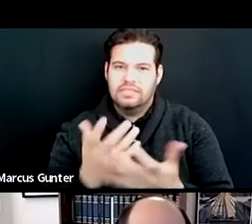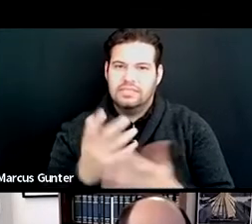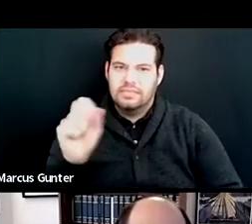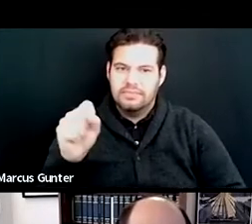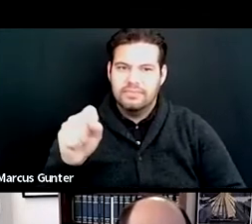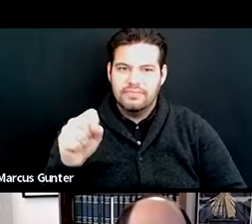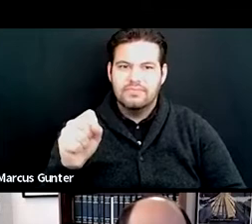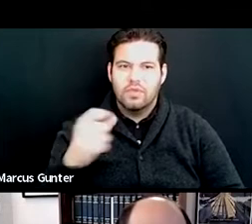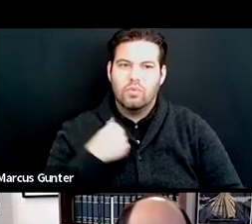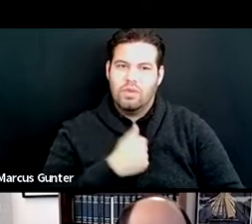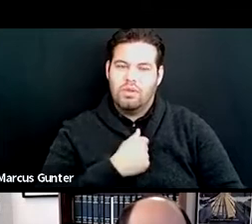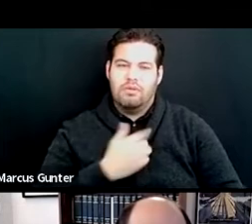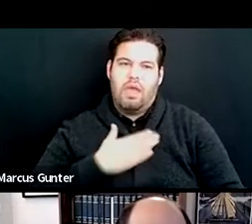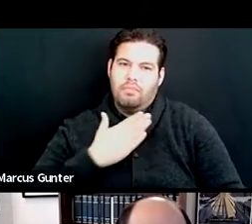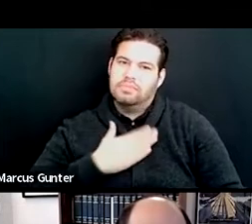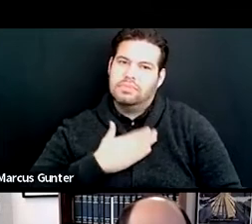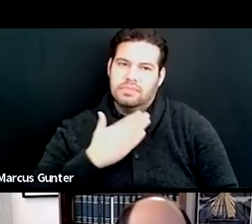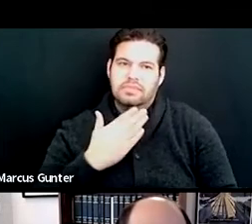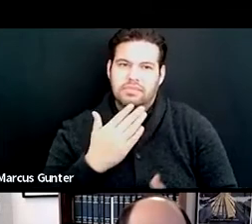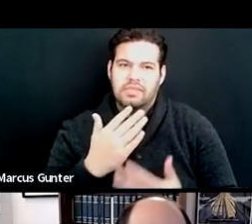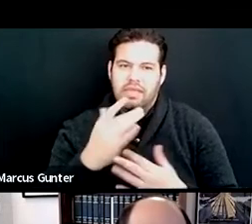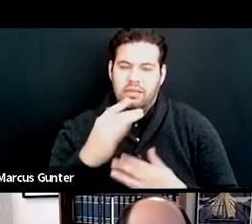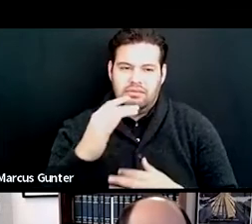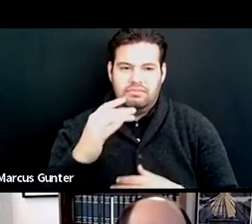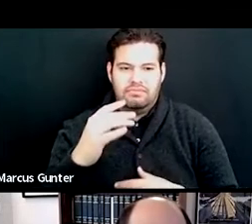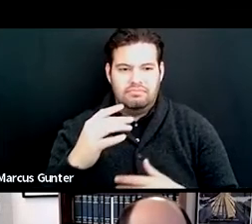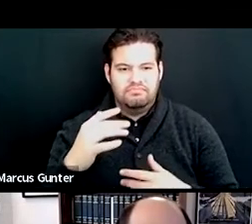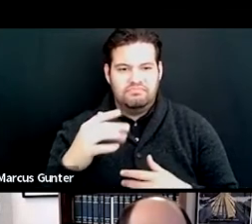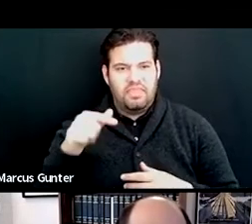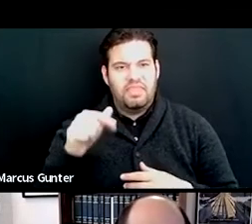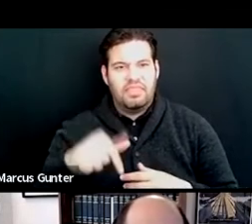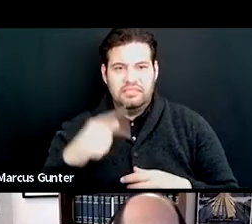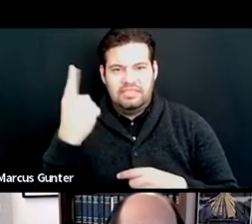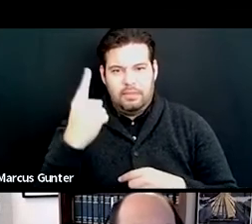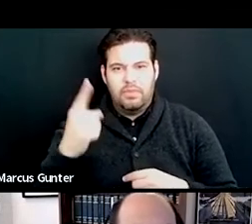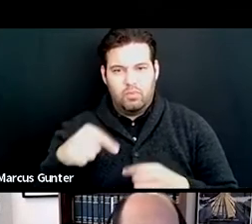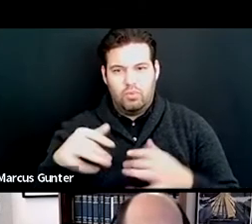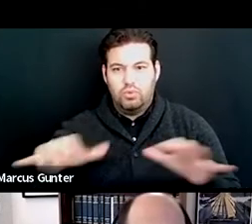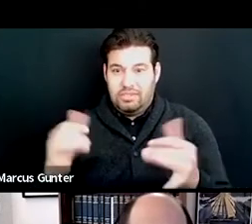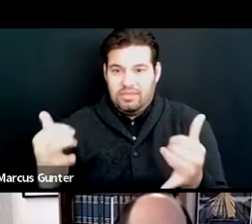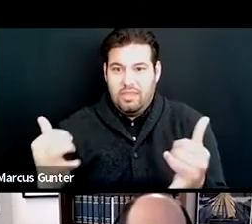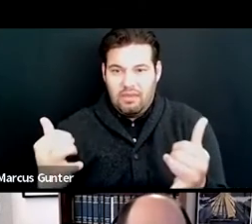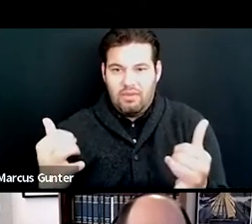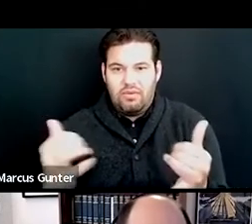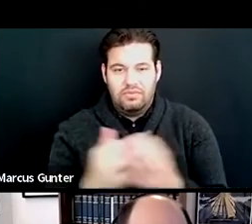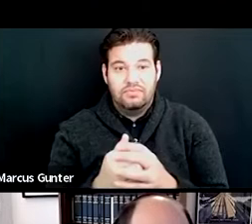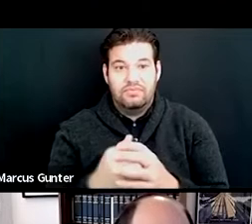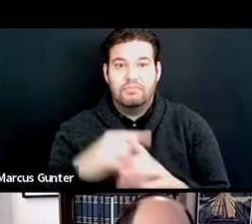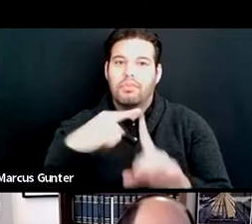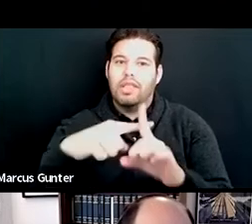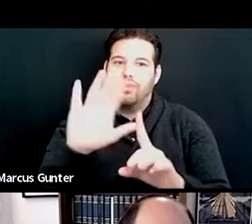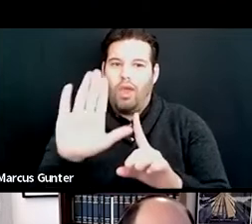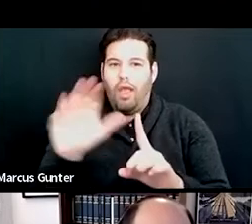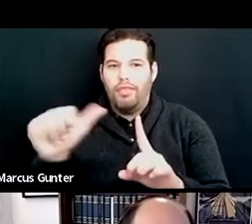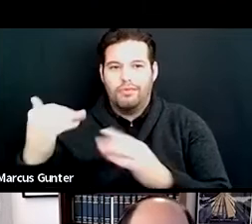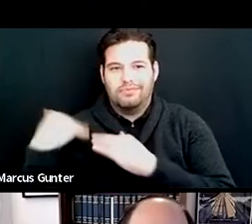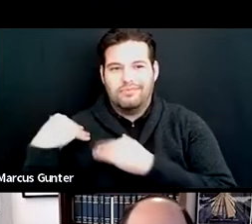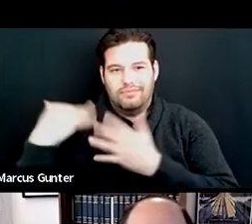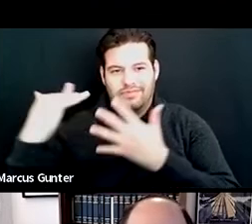we're pleased that this is something that is in the front of your minds along with all the other things you have to do.